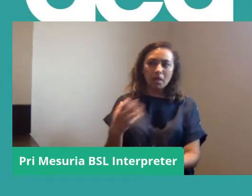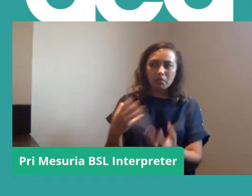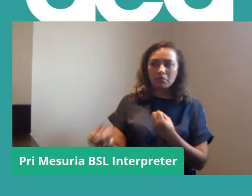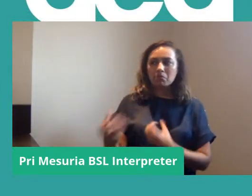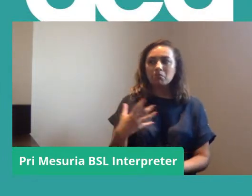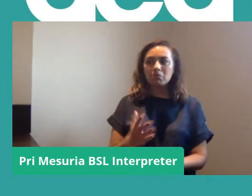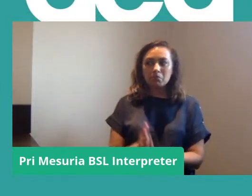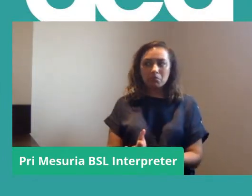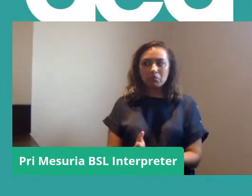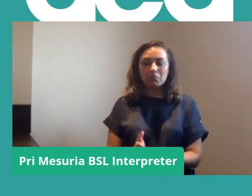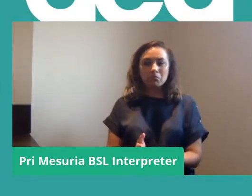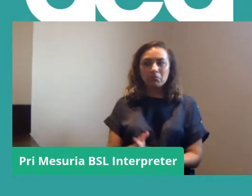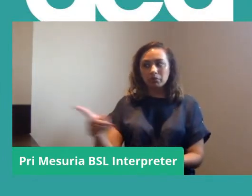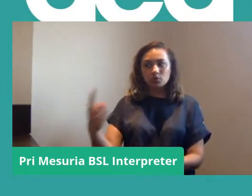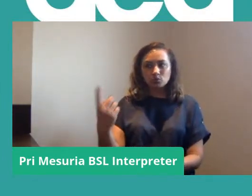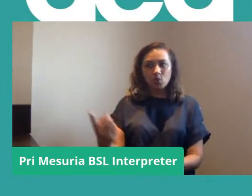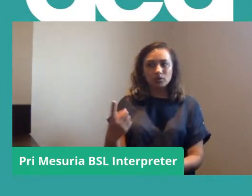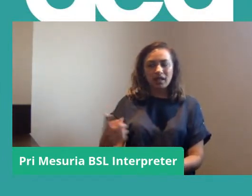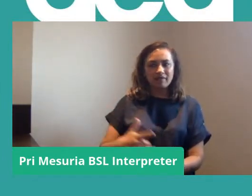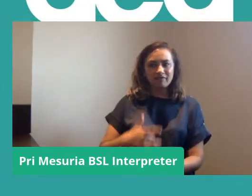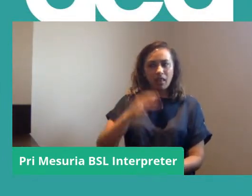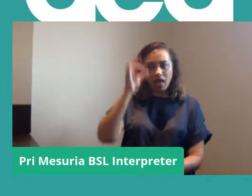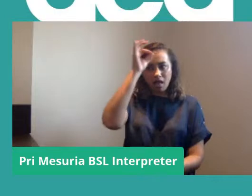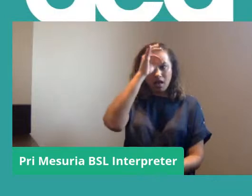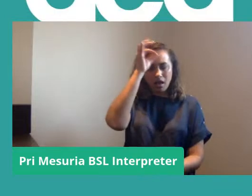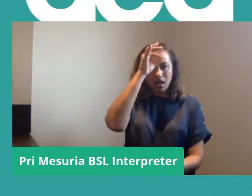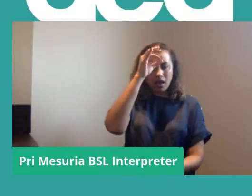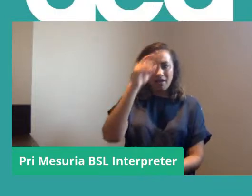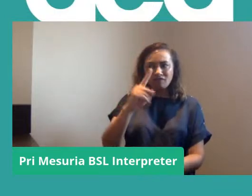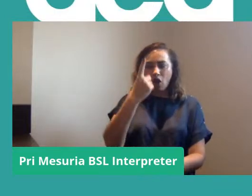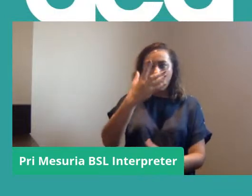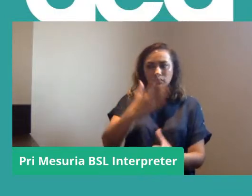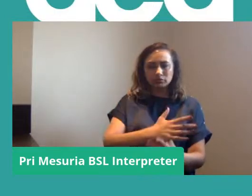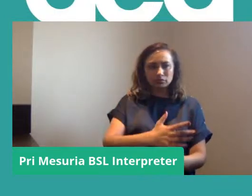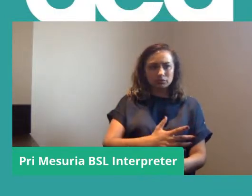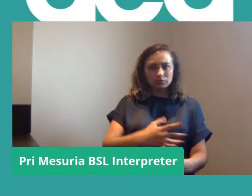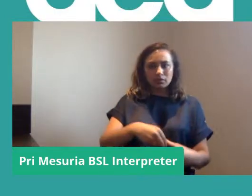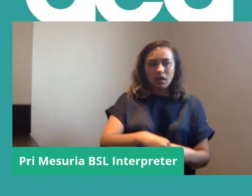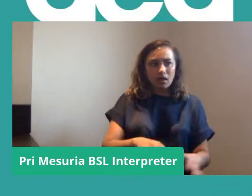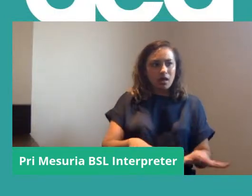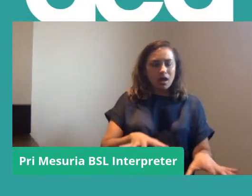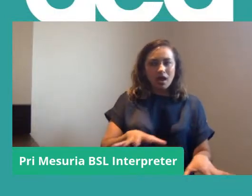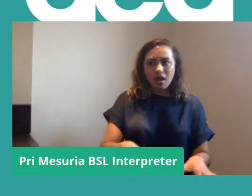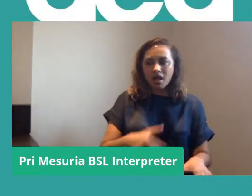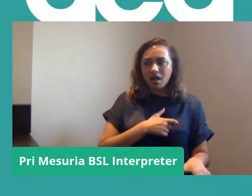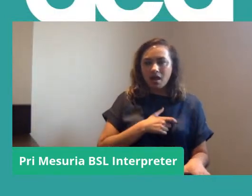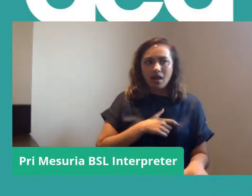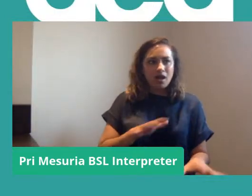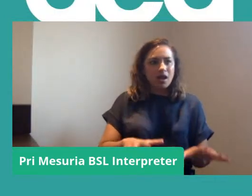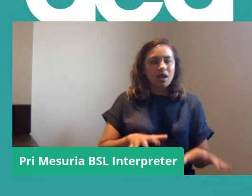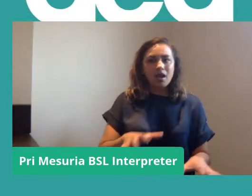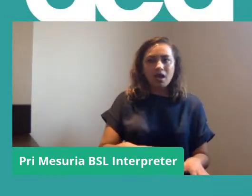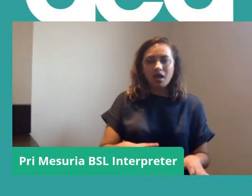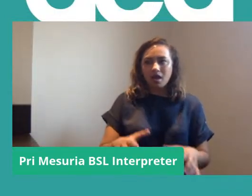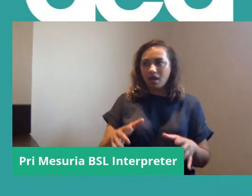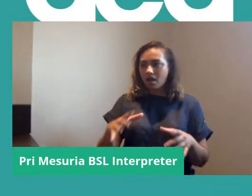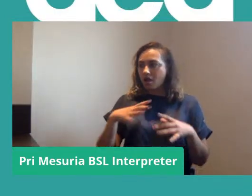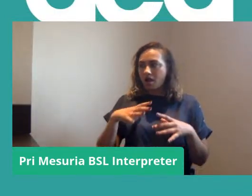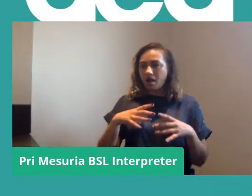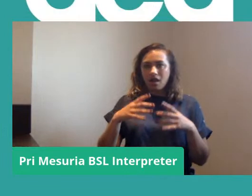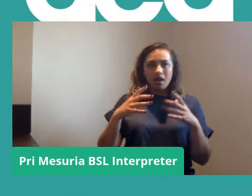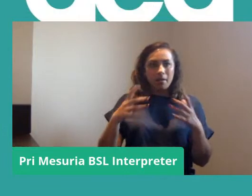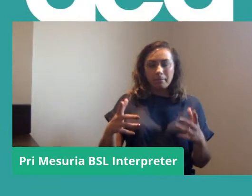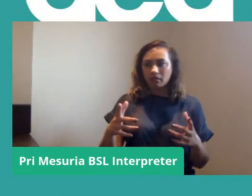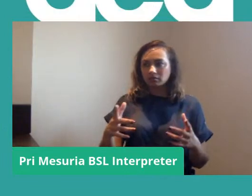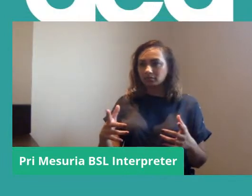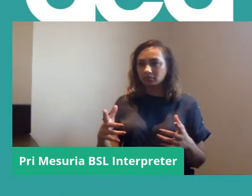-admittedly not as experienced as what Kitty was describing, and you know, that's an important message as well. You know, you don't already have to know